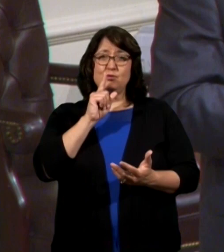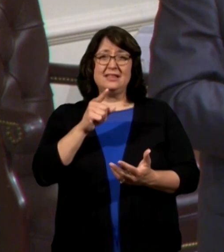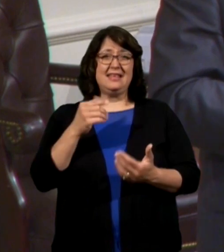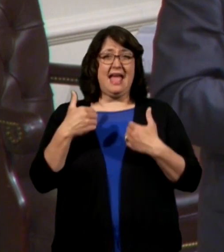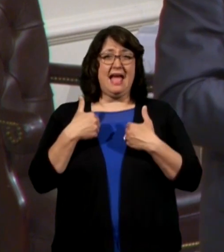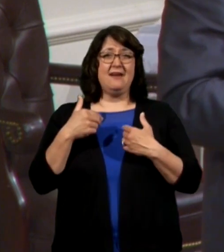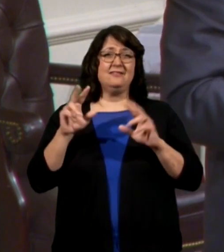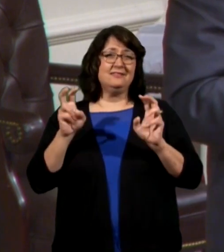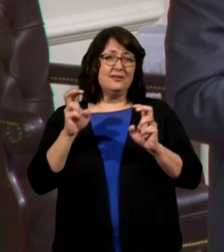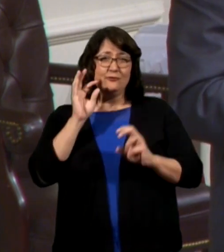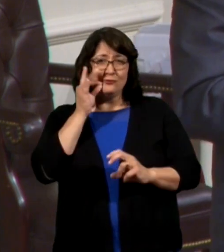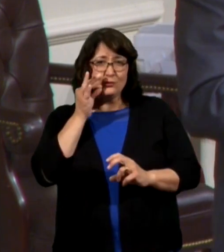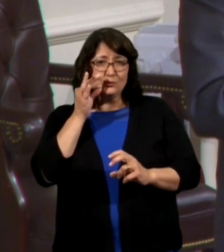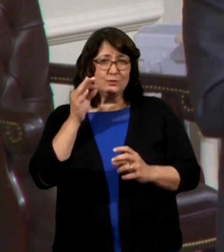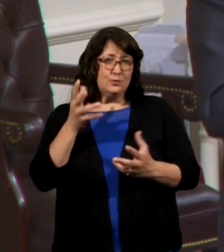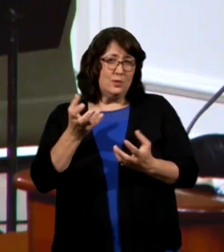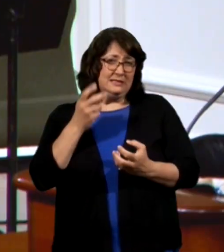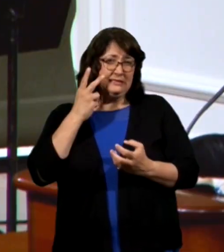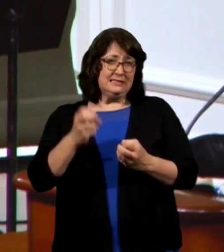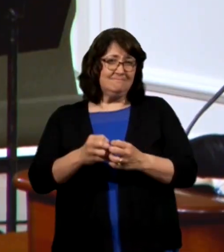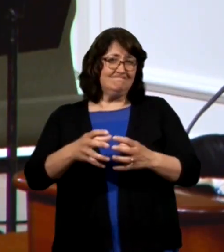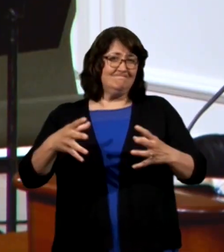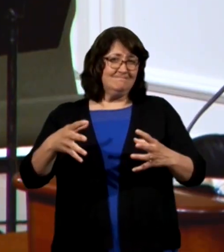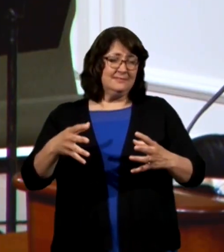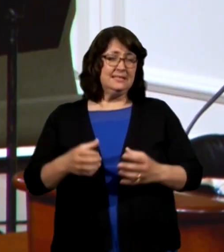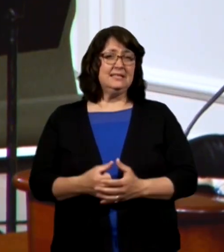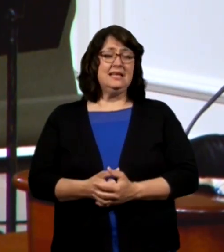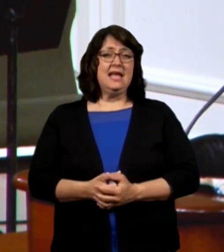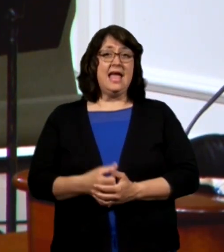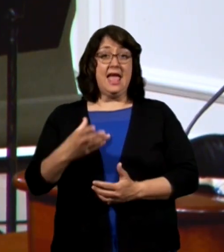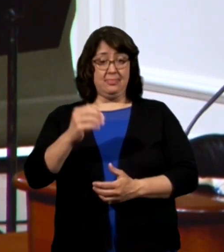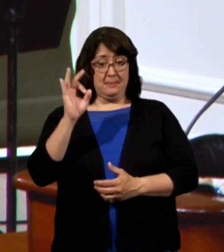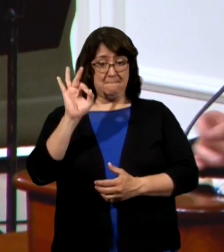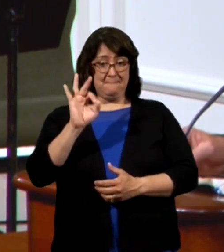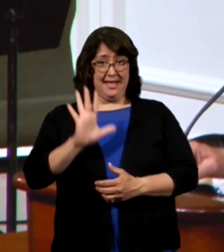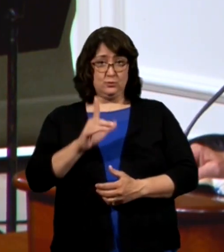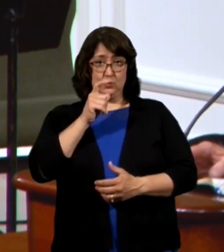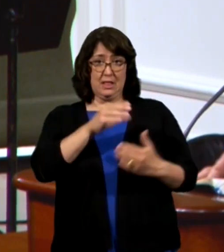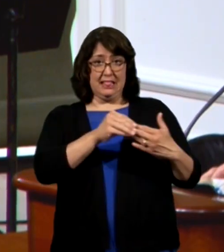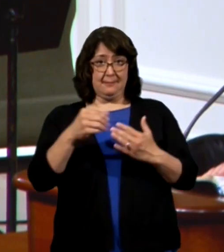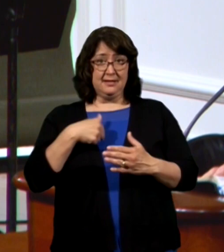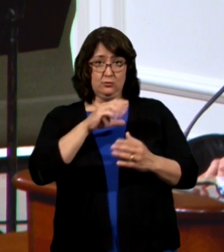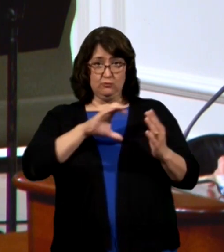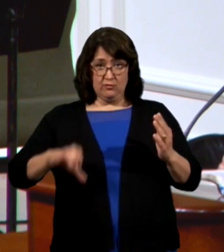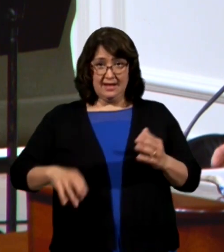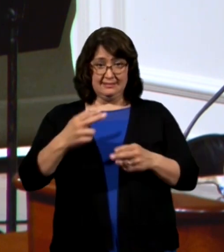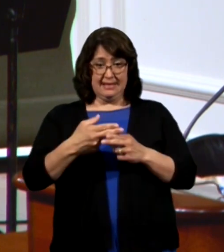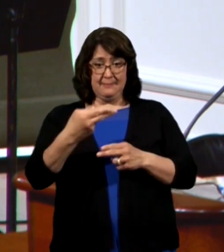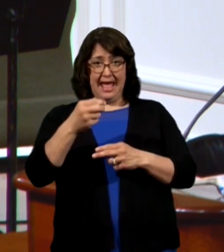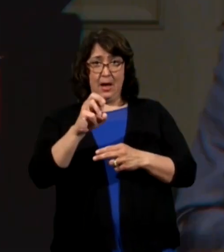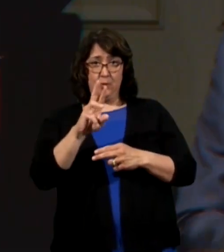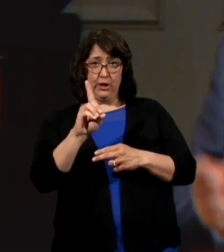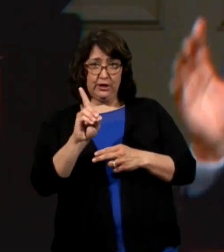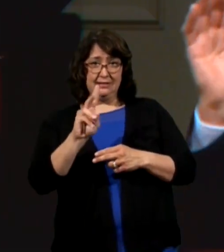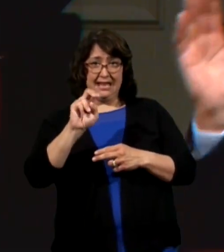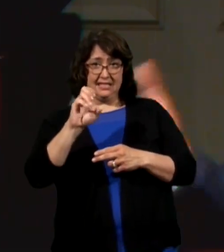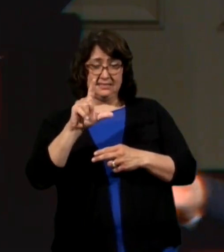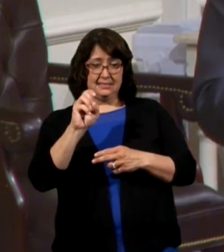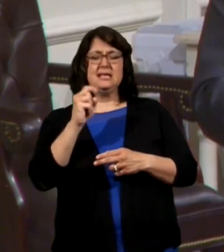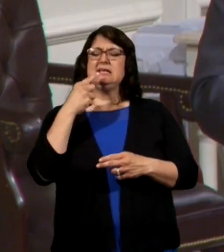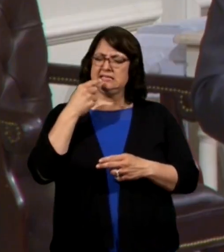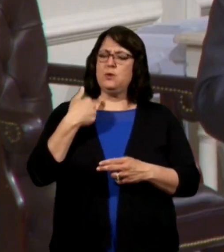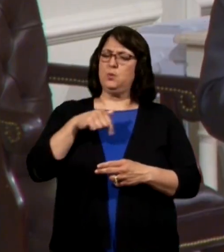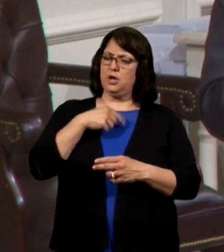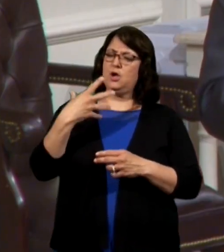that you'd like to see. And the pastor that led me to Christ, Howard Nelson, said, We're going down to Hammond to